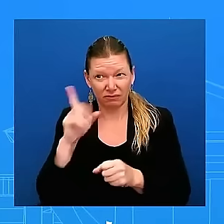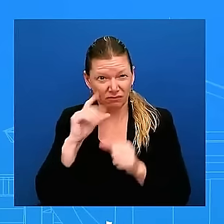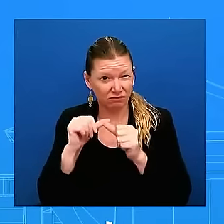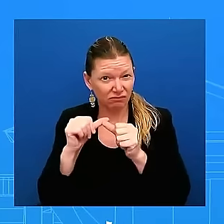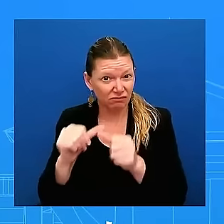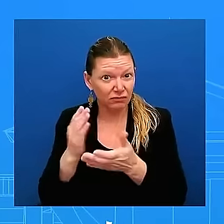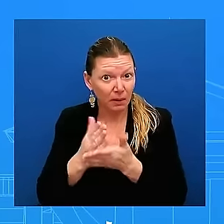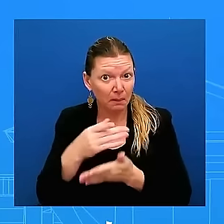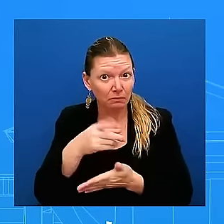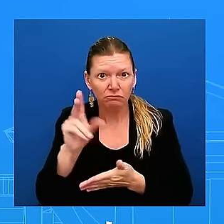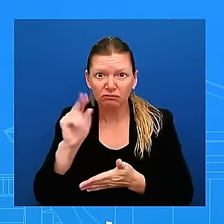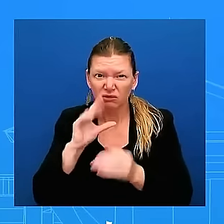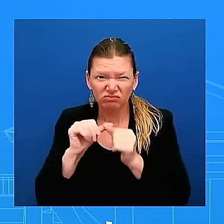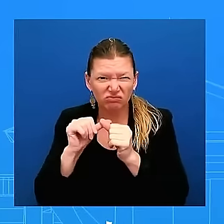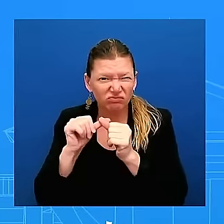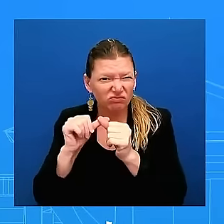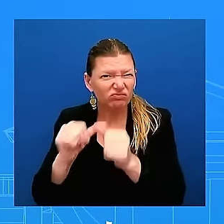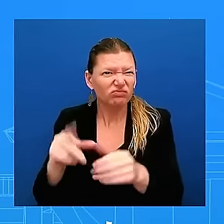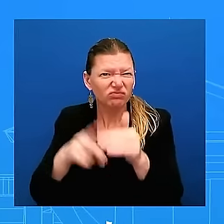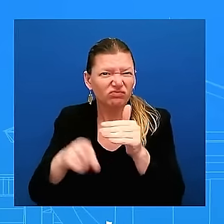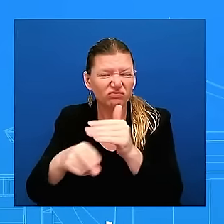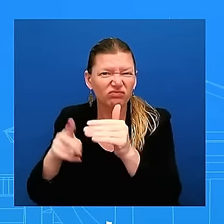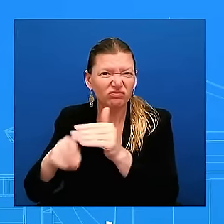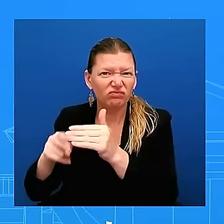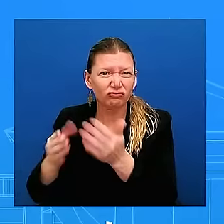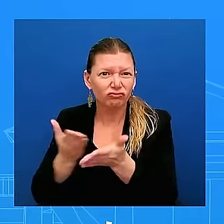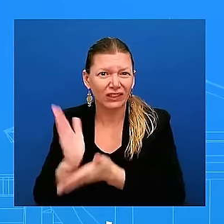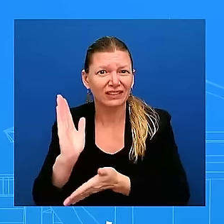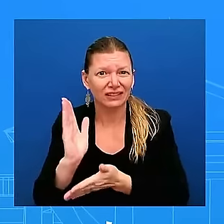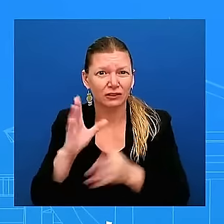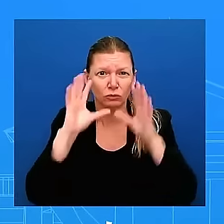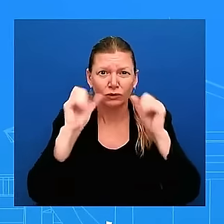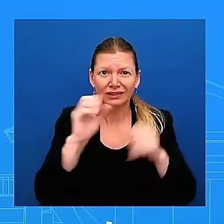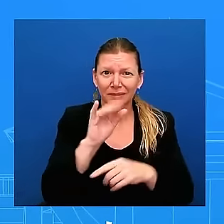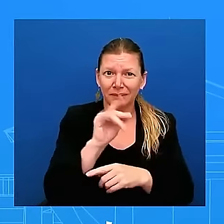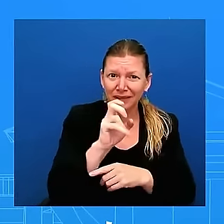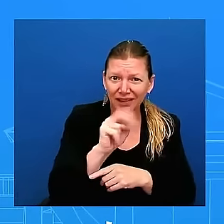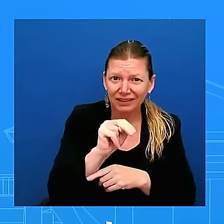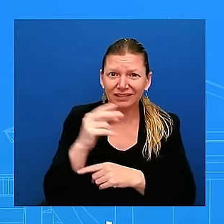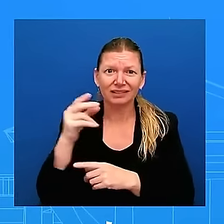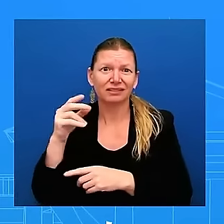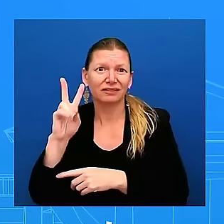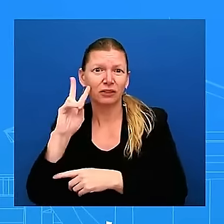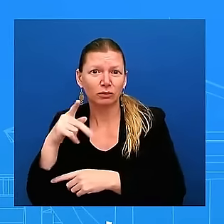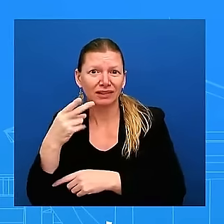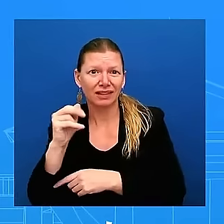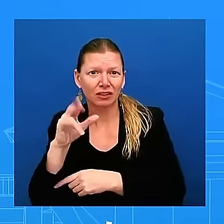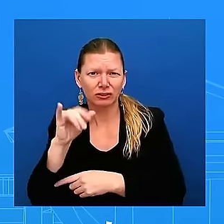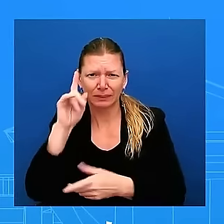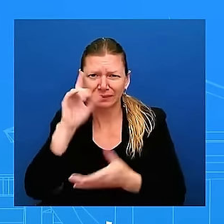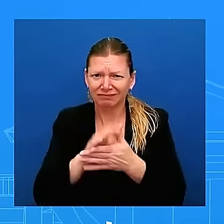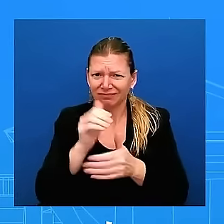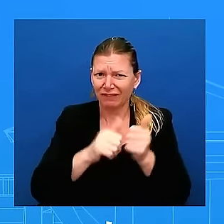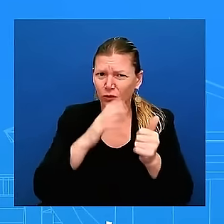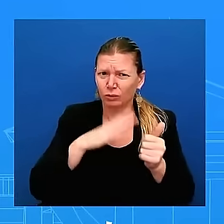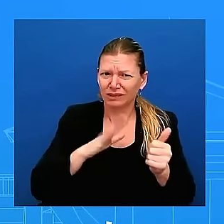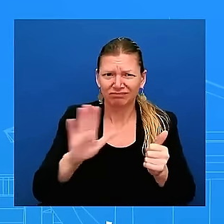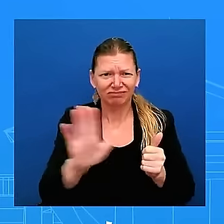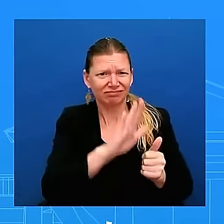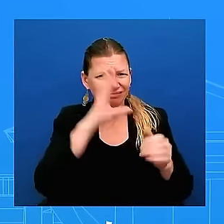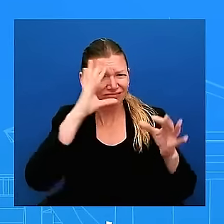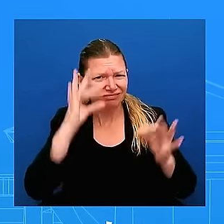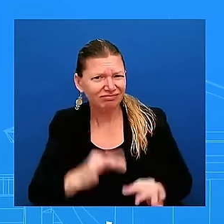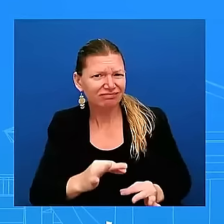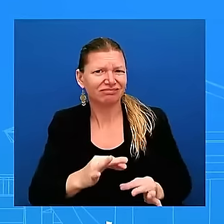own decisions and access the care that they need including fertility treatment and they will continue